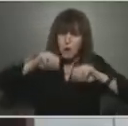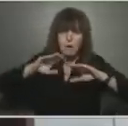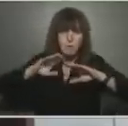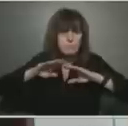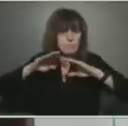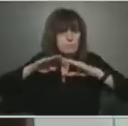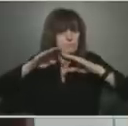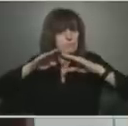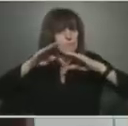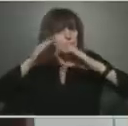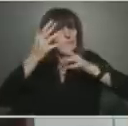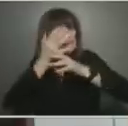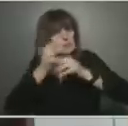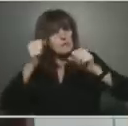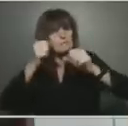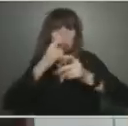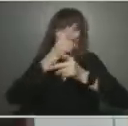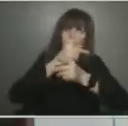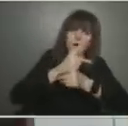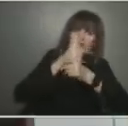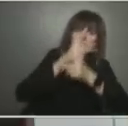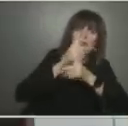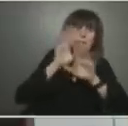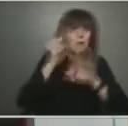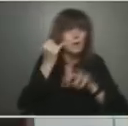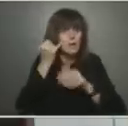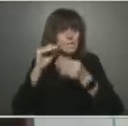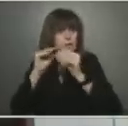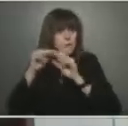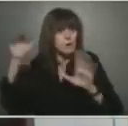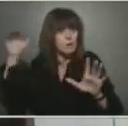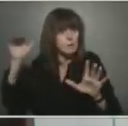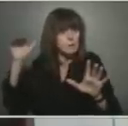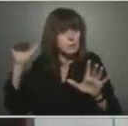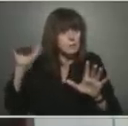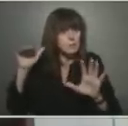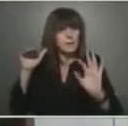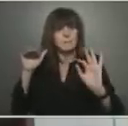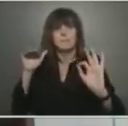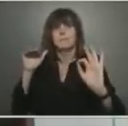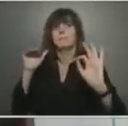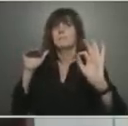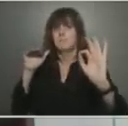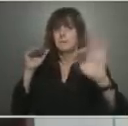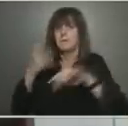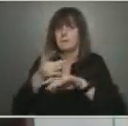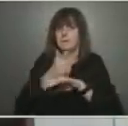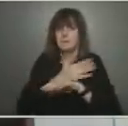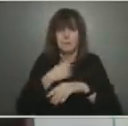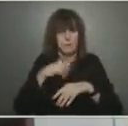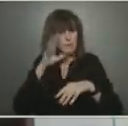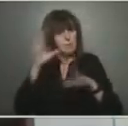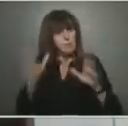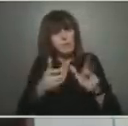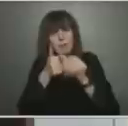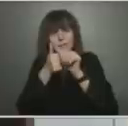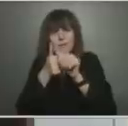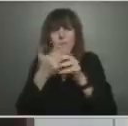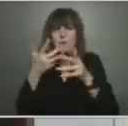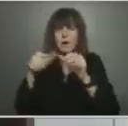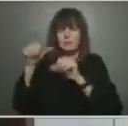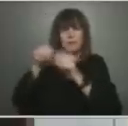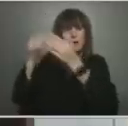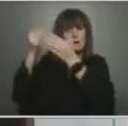progress, I rest assured that we'll continue to follow the data and remove public health measures in a responsive